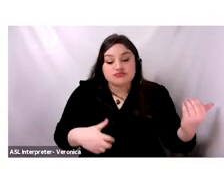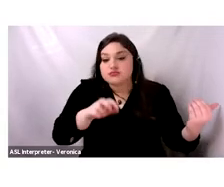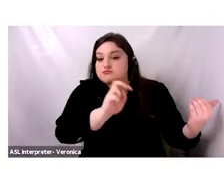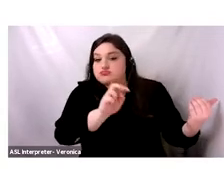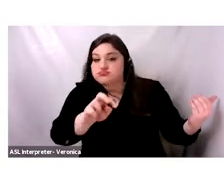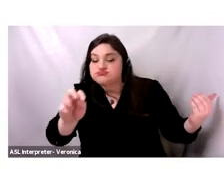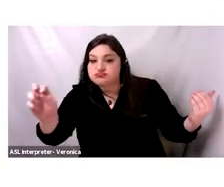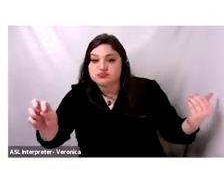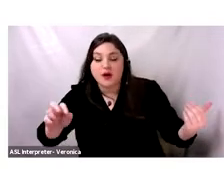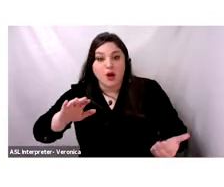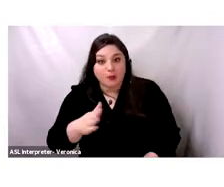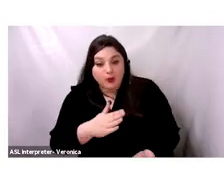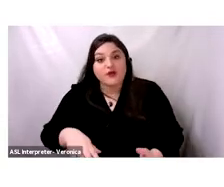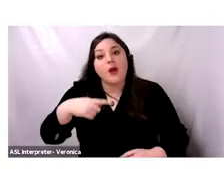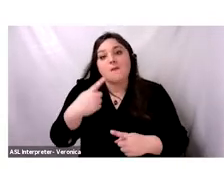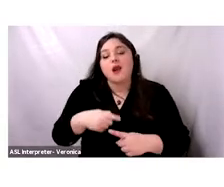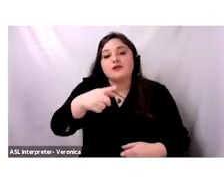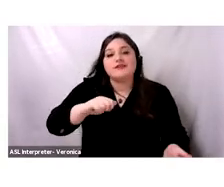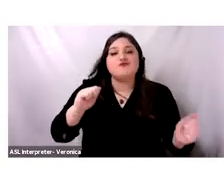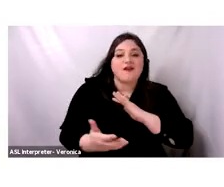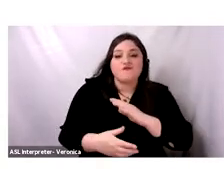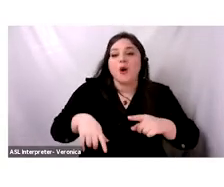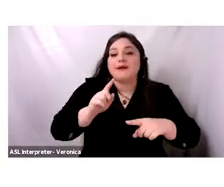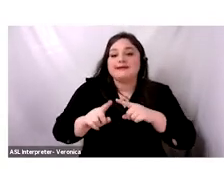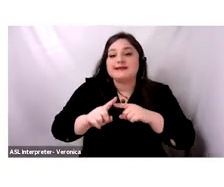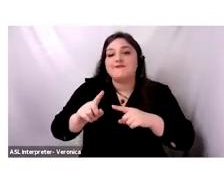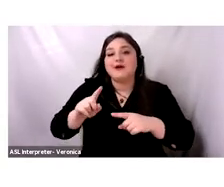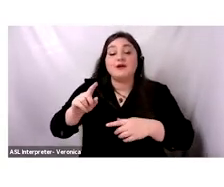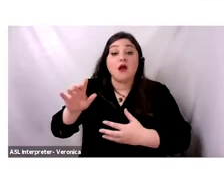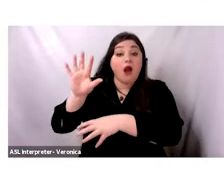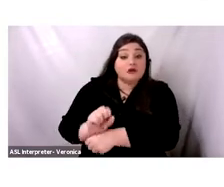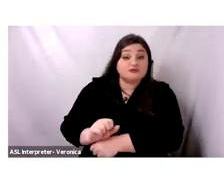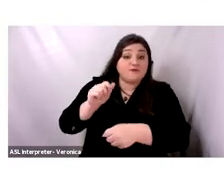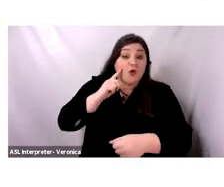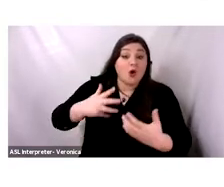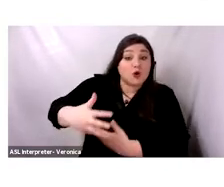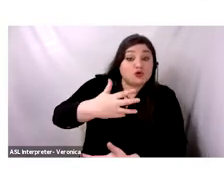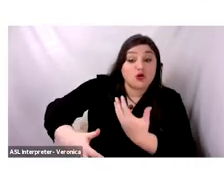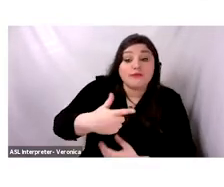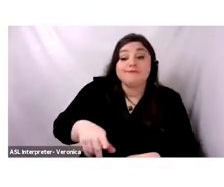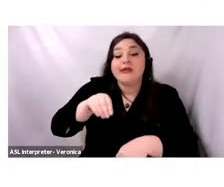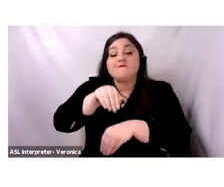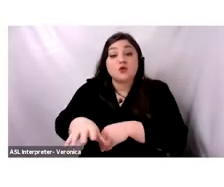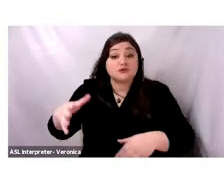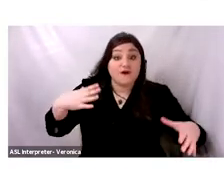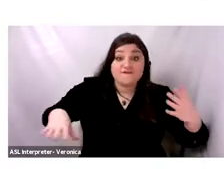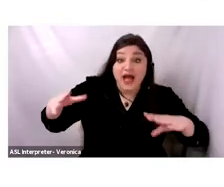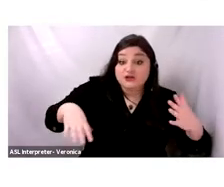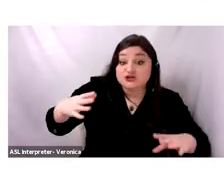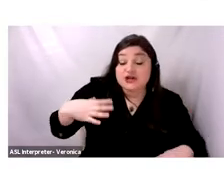credited in transforming social costumes and as seen in dresses and hair style. He